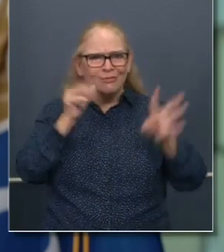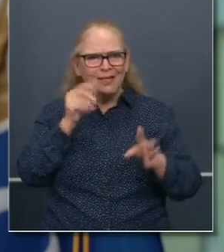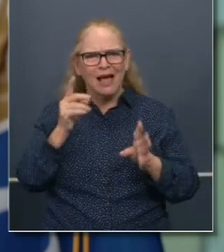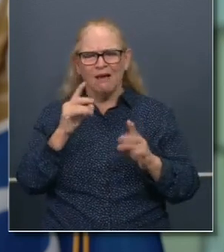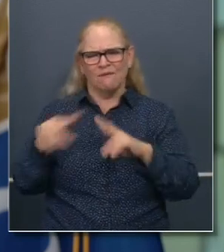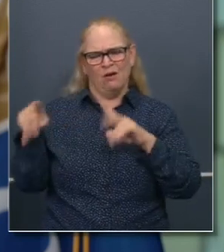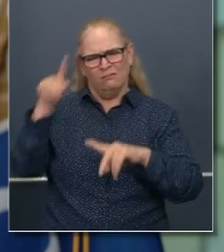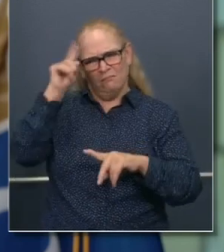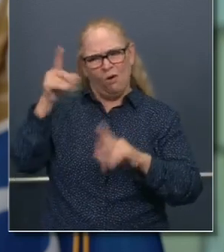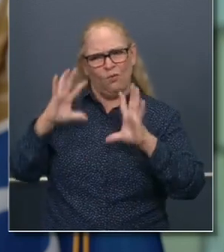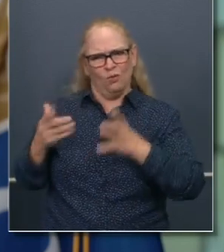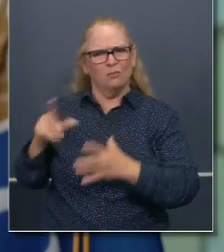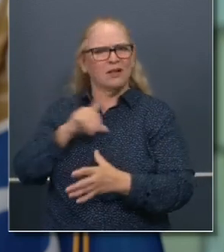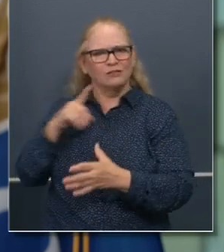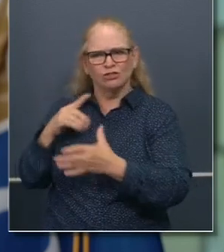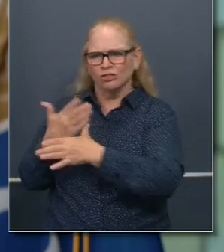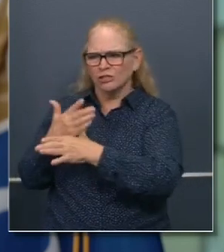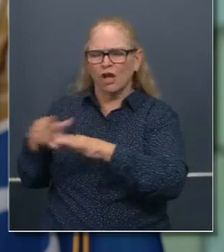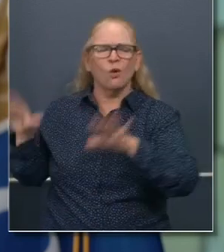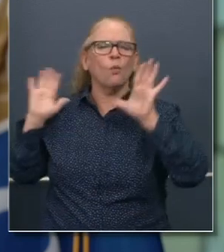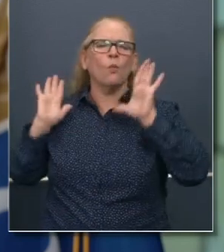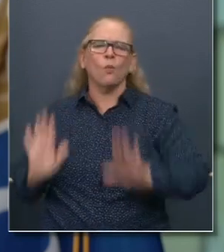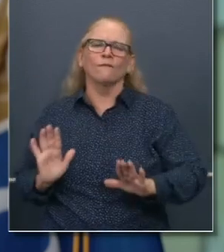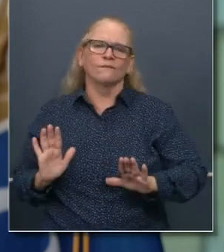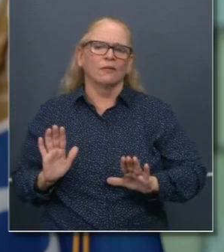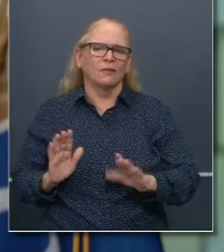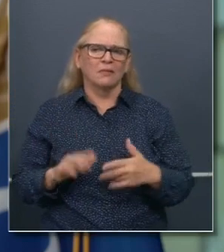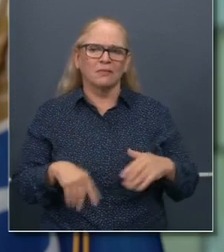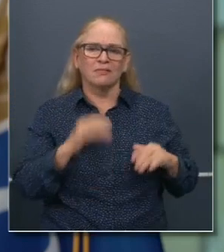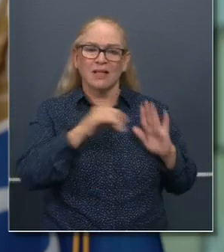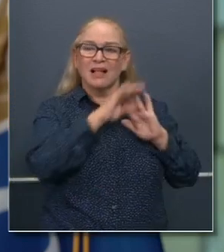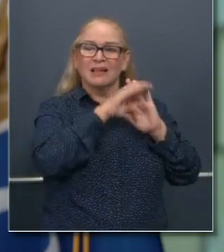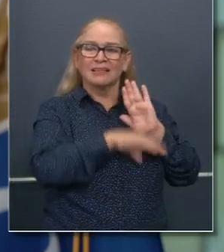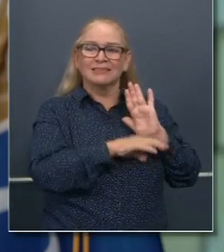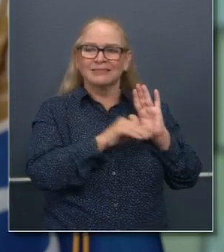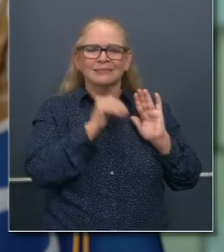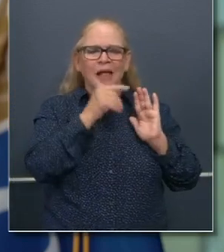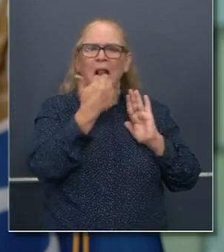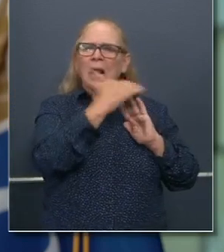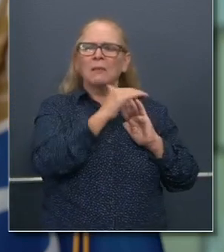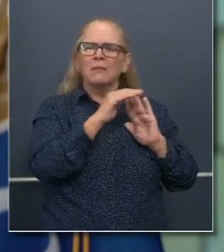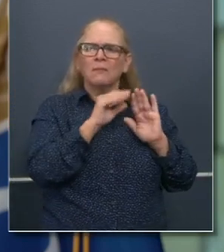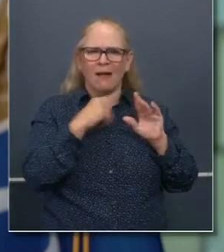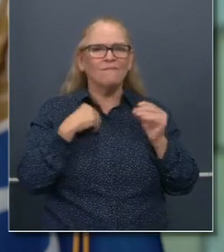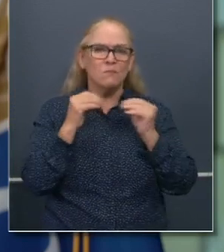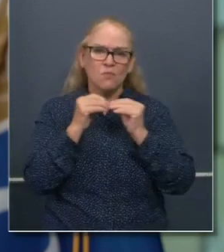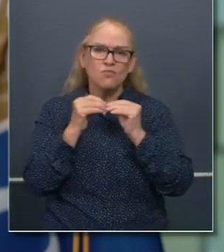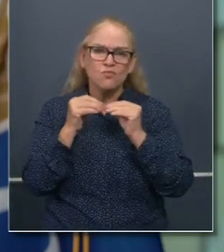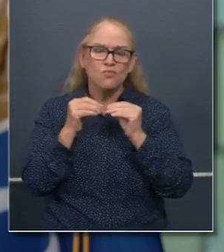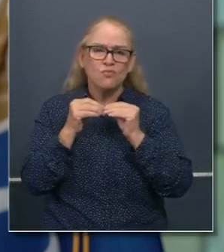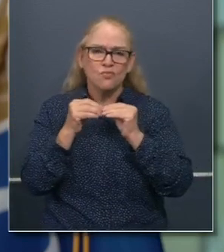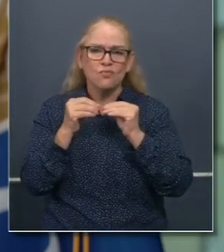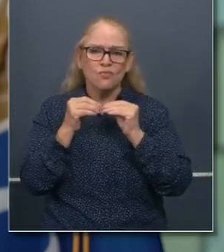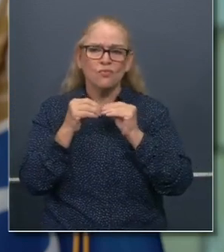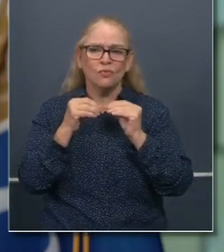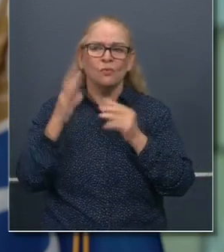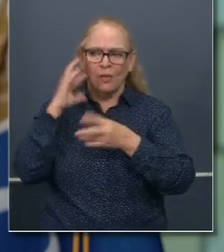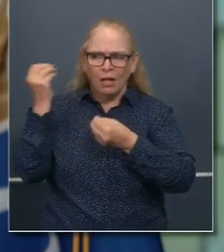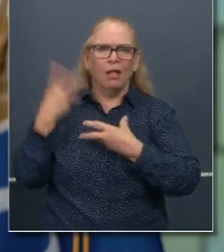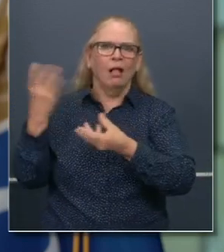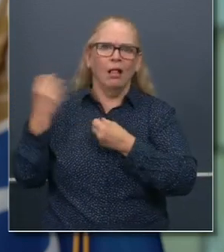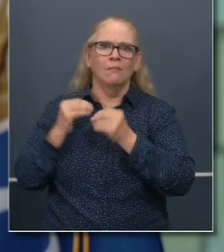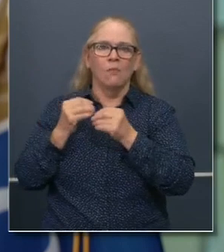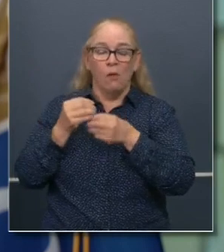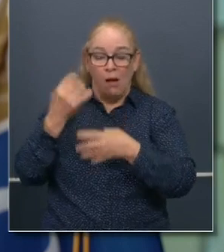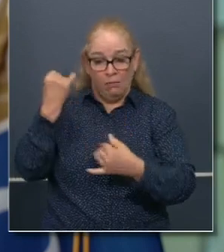legislature that are not on that list, that we continue to engage, uh, on. And I just want to acknowledge that and let you know that, uh,